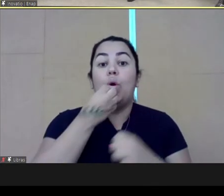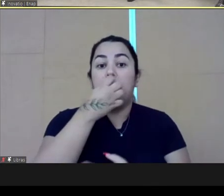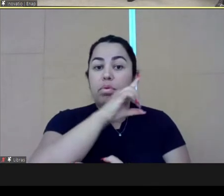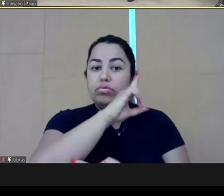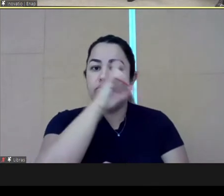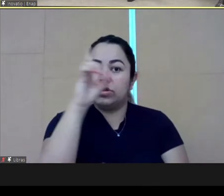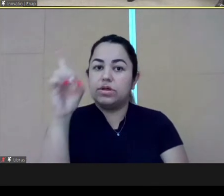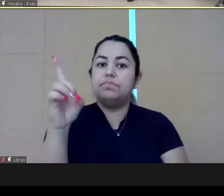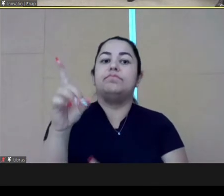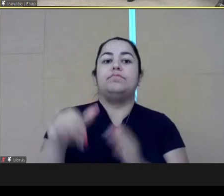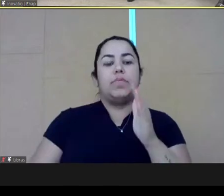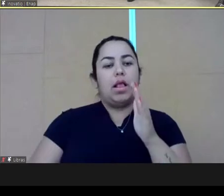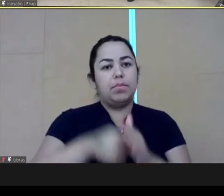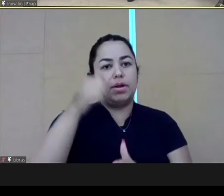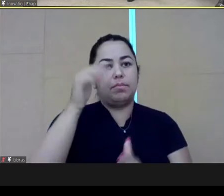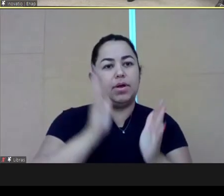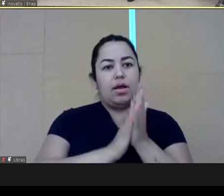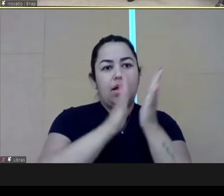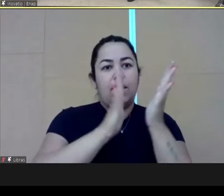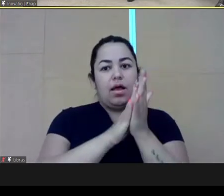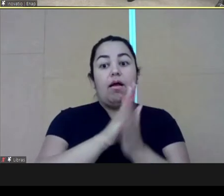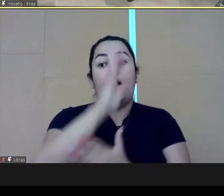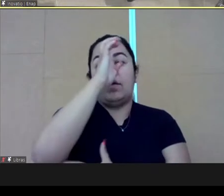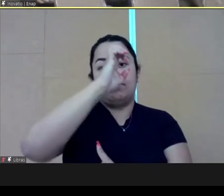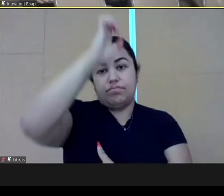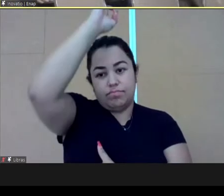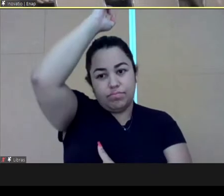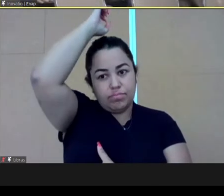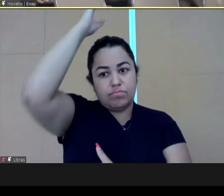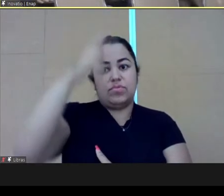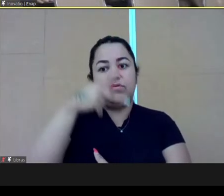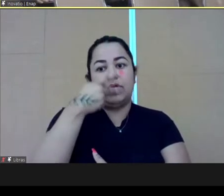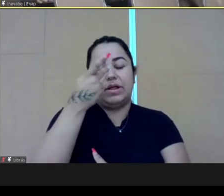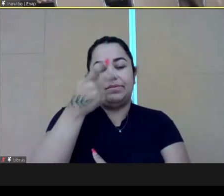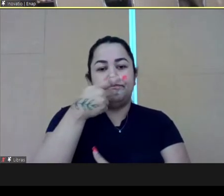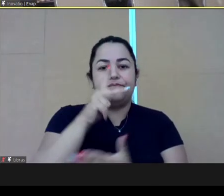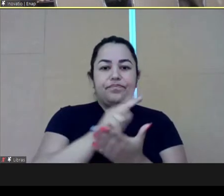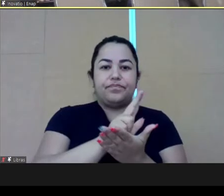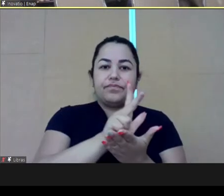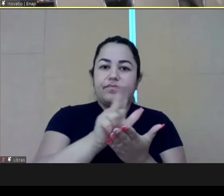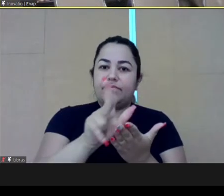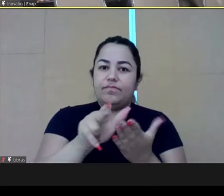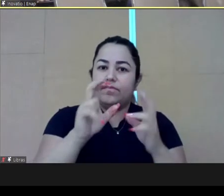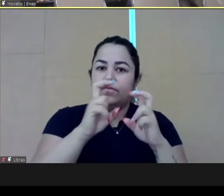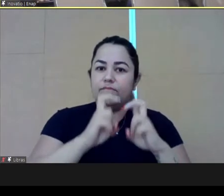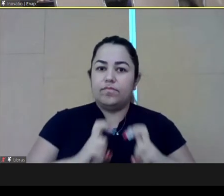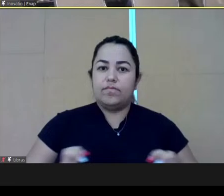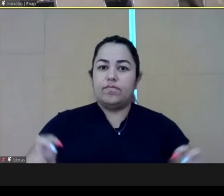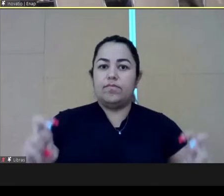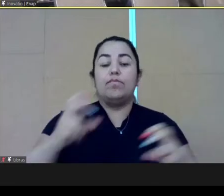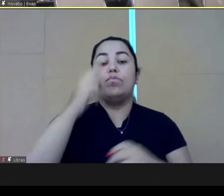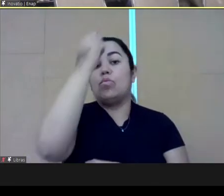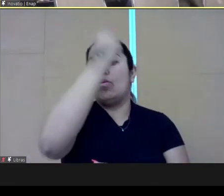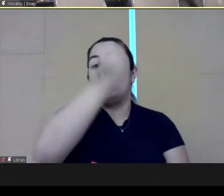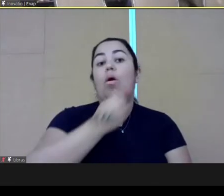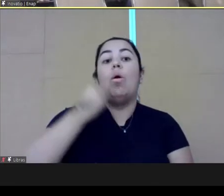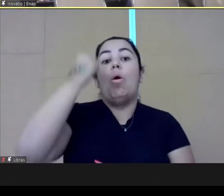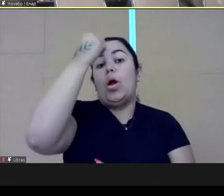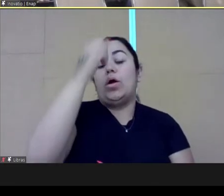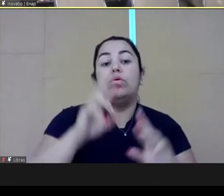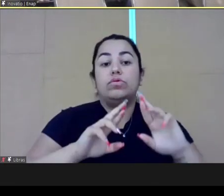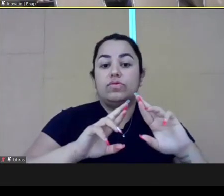Good morning. First of all, I would like to congratulate Enapi to talk about diversity